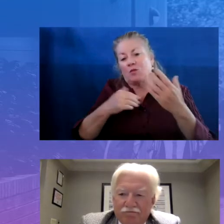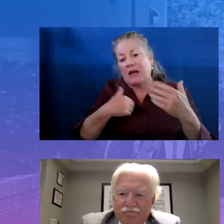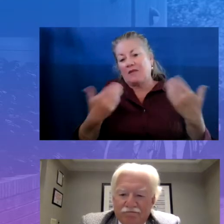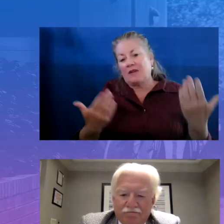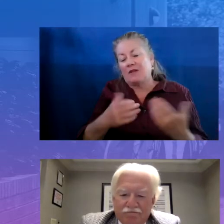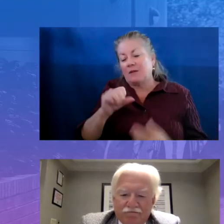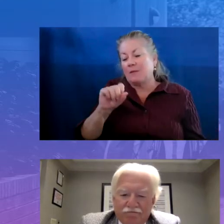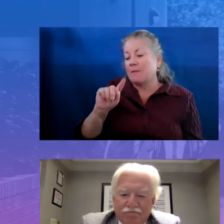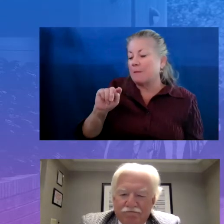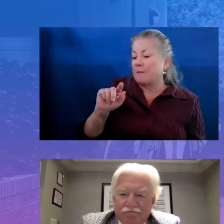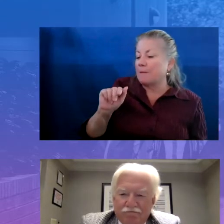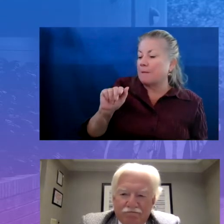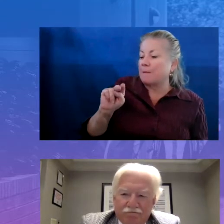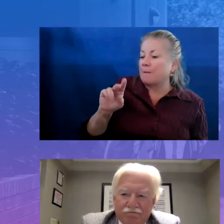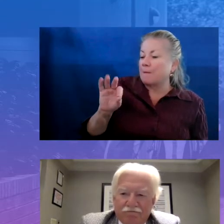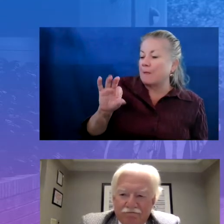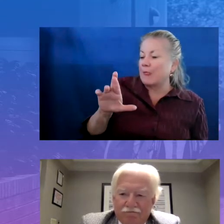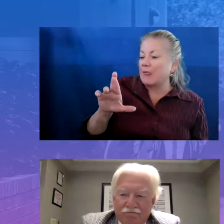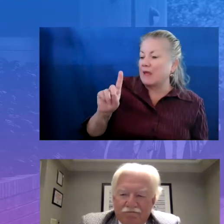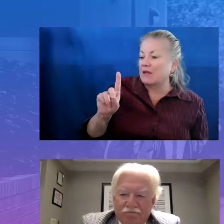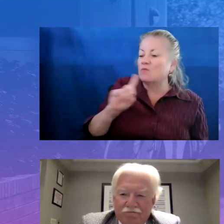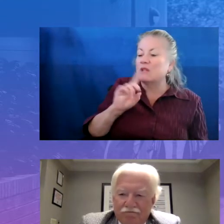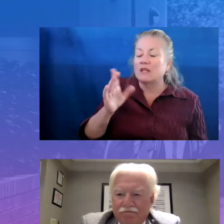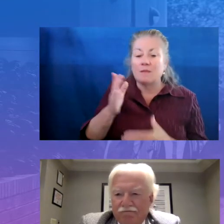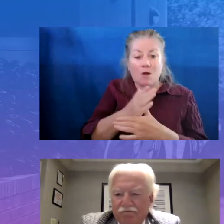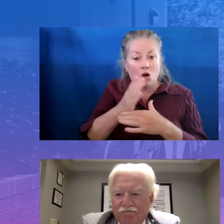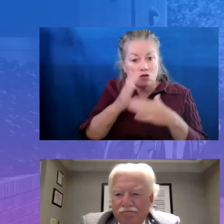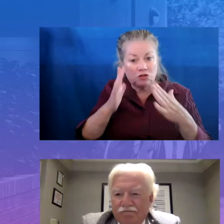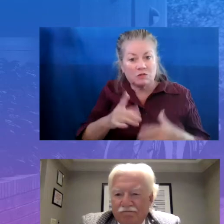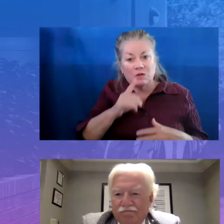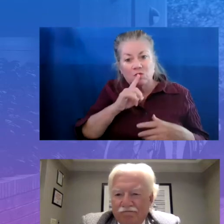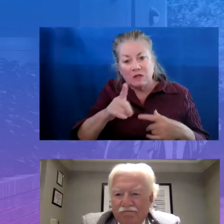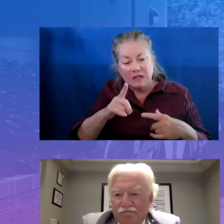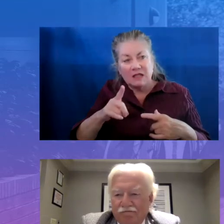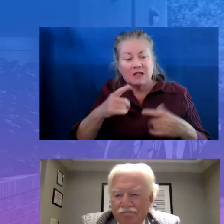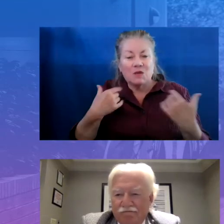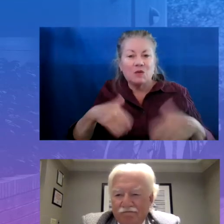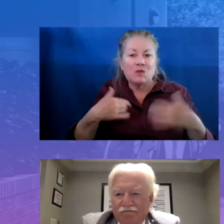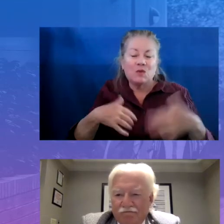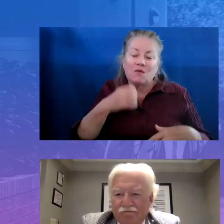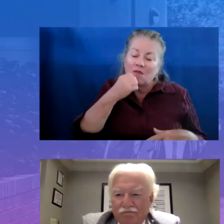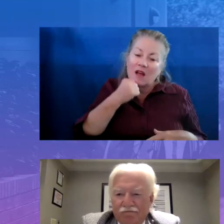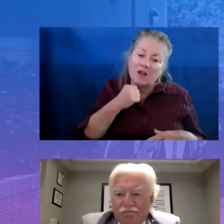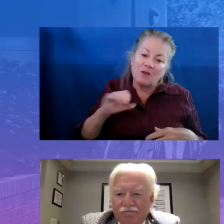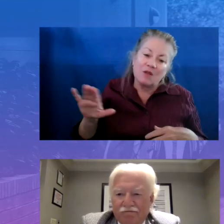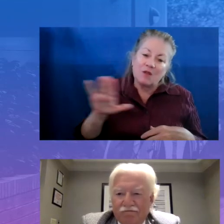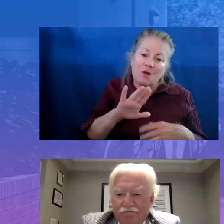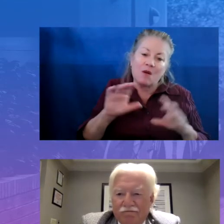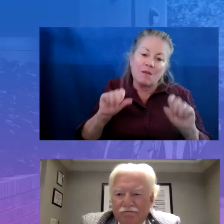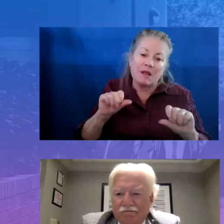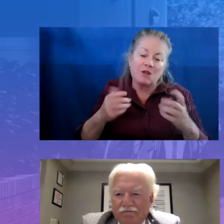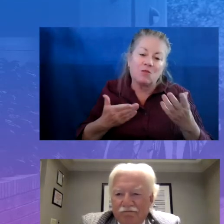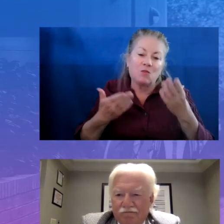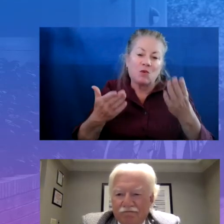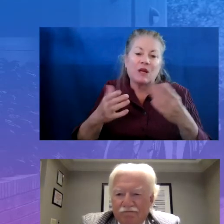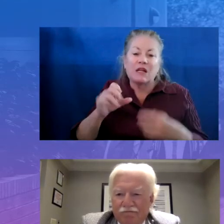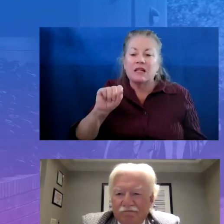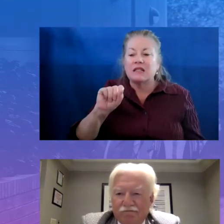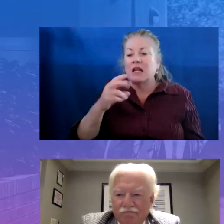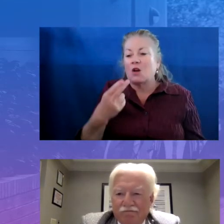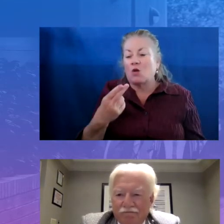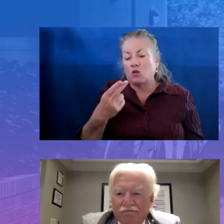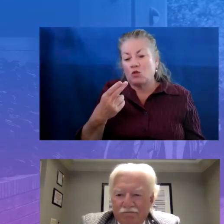So it's a partnership that we greatly value in their ability to bring stakeholders to the table that